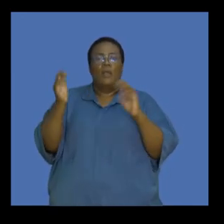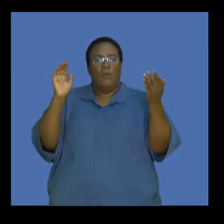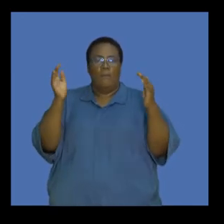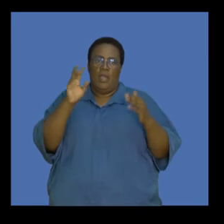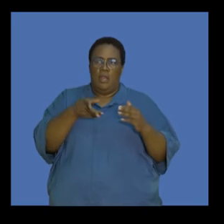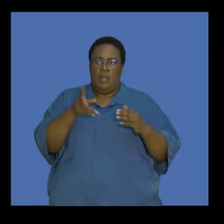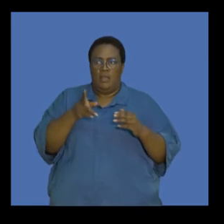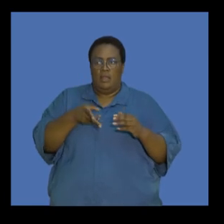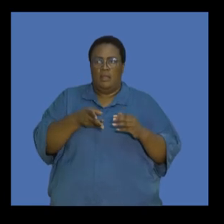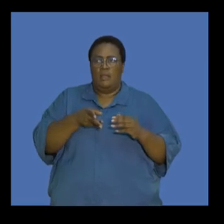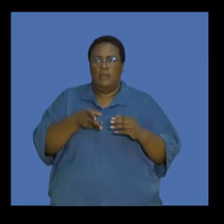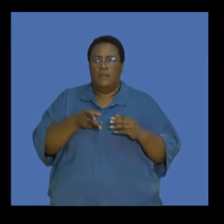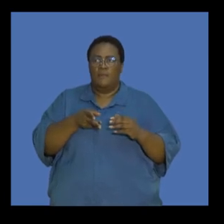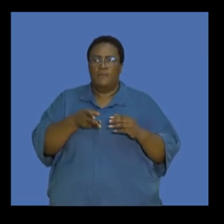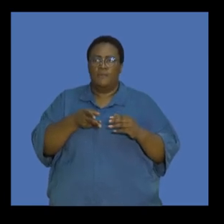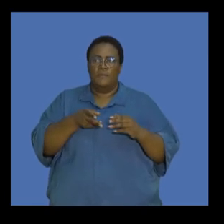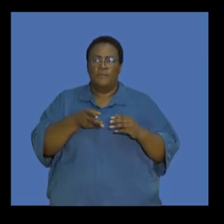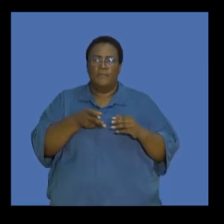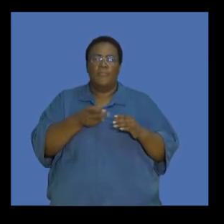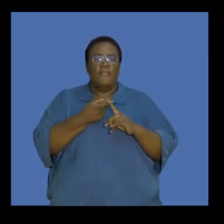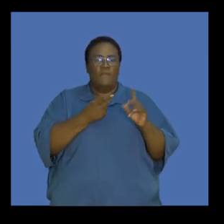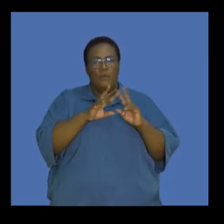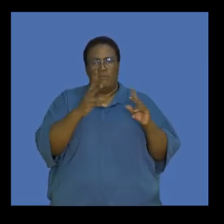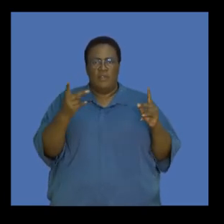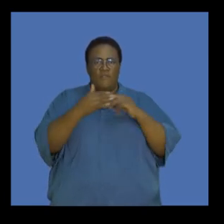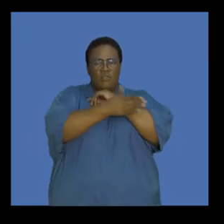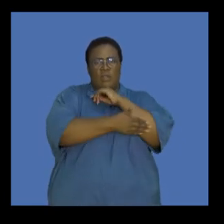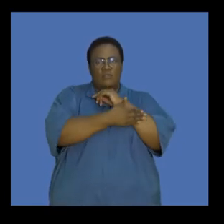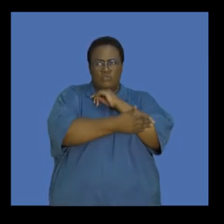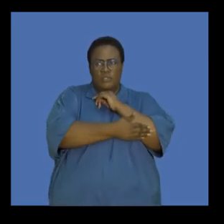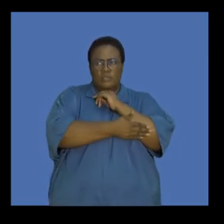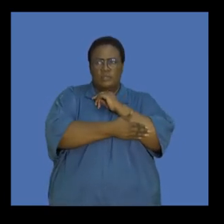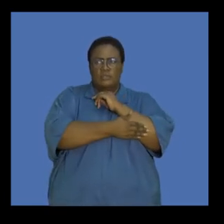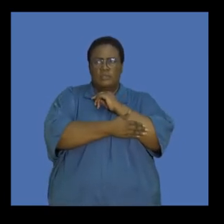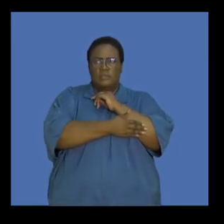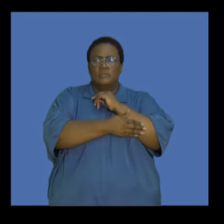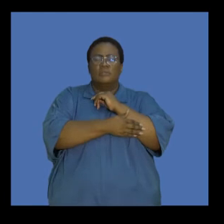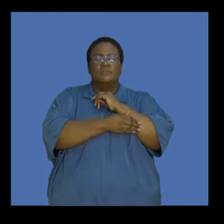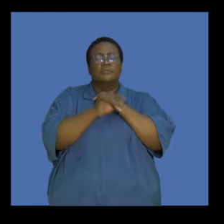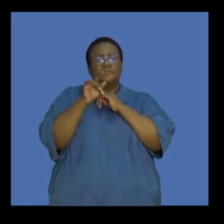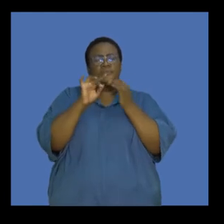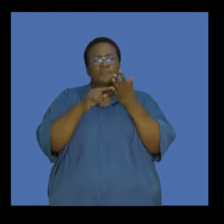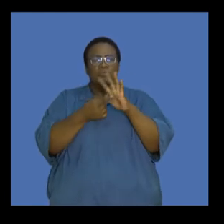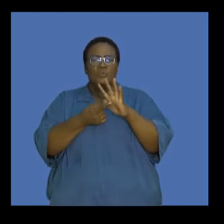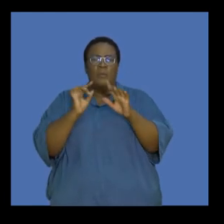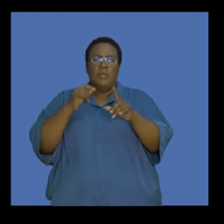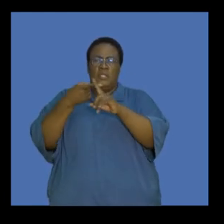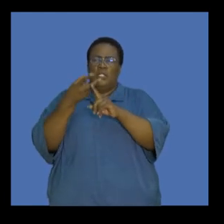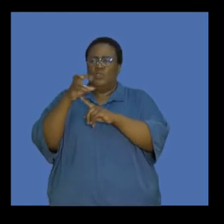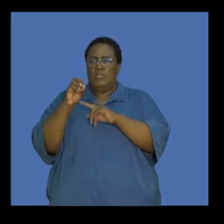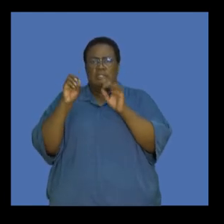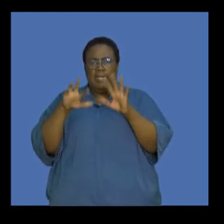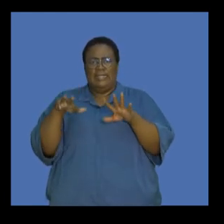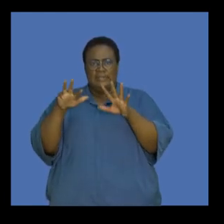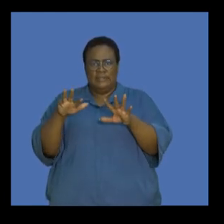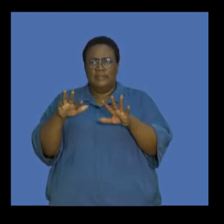of the annual fossil fuel carbon dioxide emissions from various different countries that have been projected